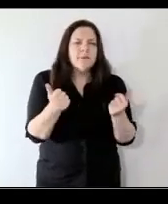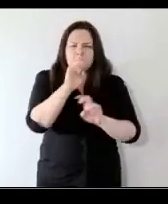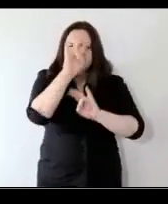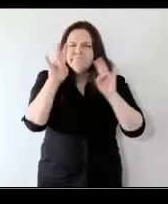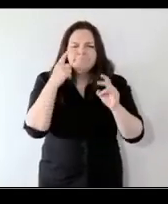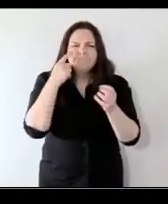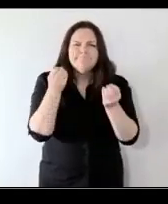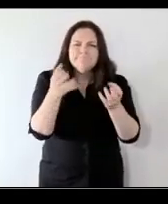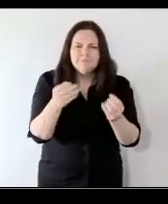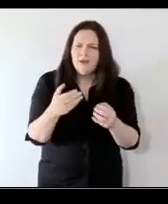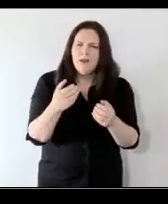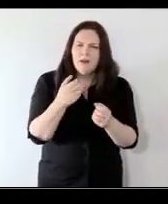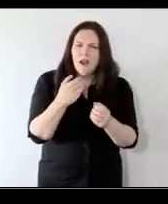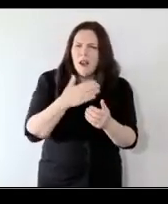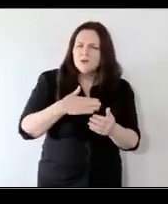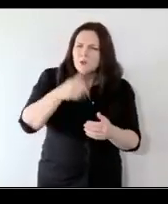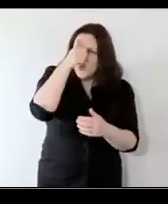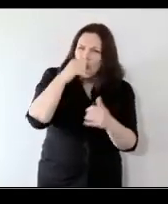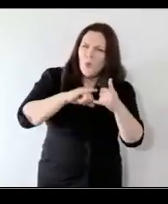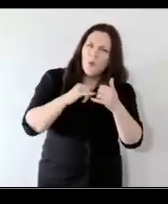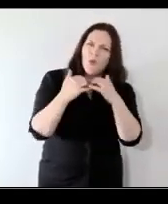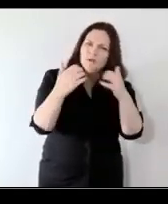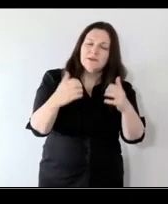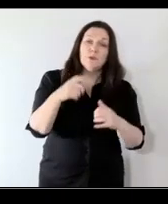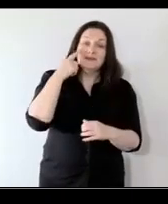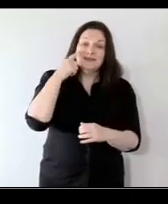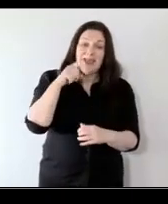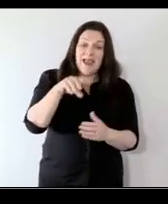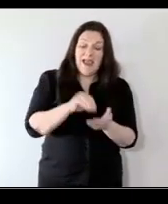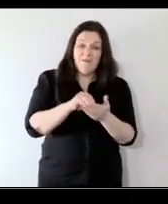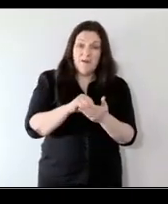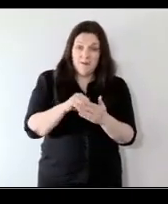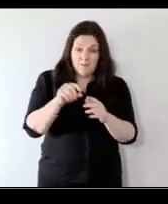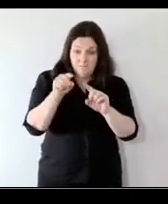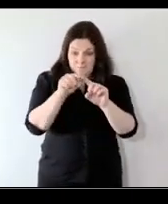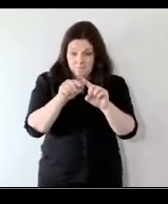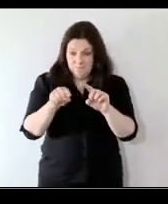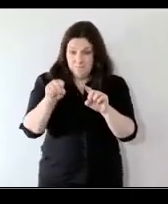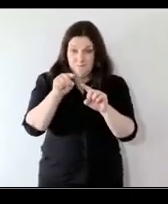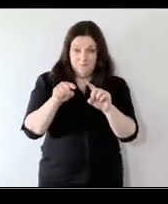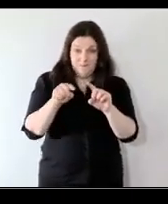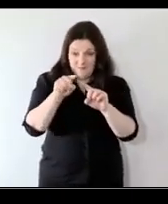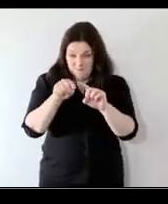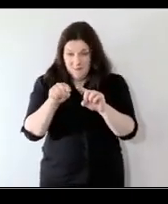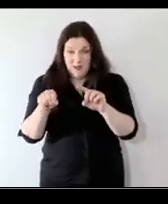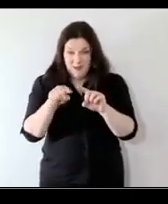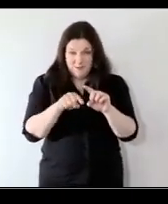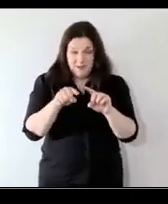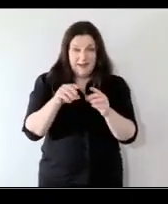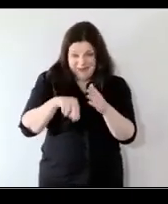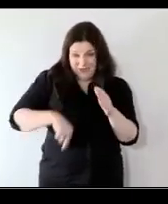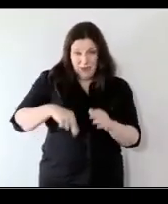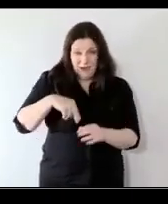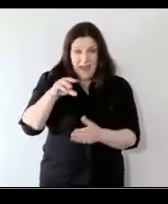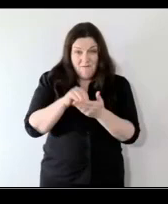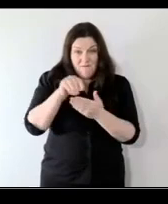of you to engage in just to give us a sense of who is joining us today. If you head down to the little pie chart icon it's going to be down there beside that speech bubble